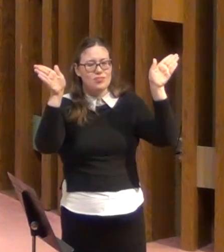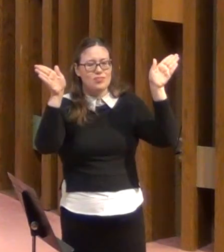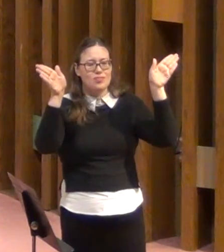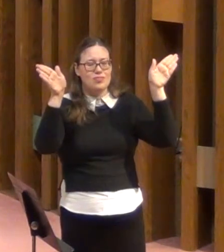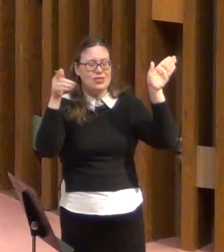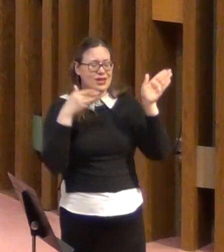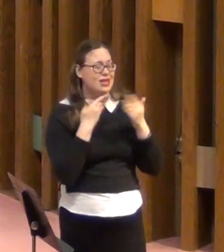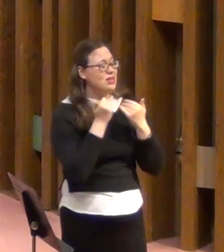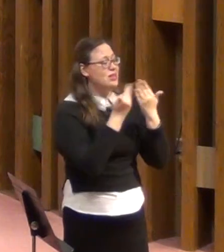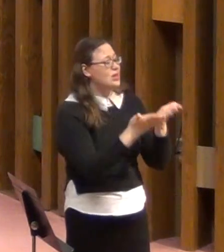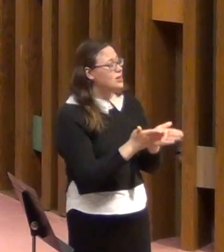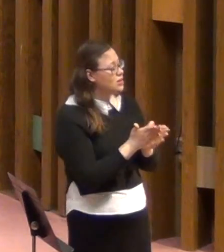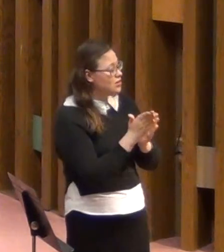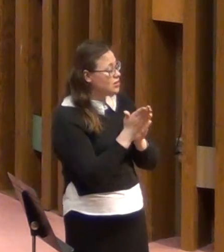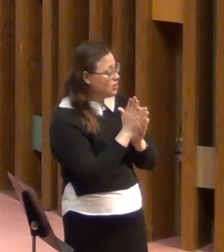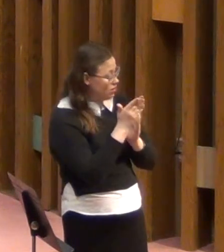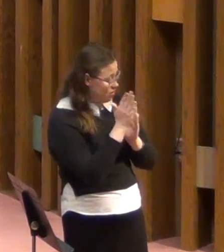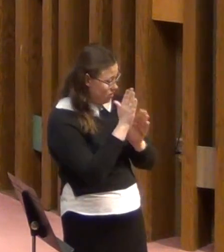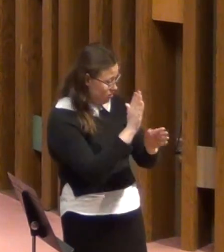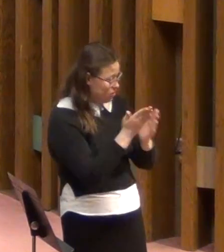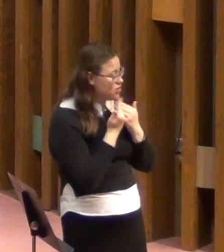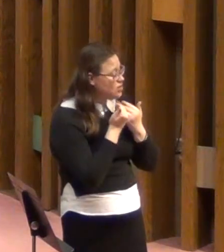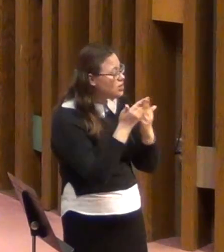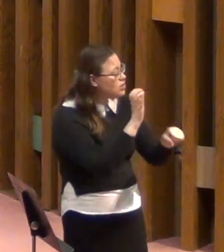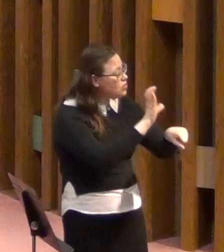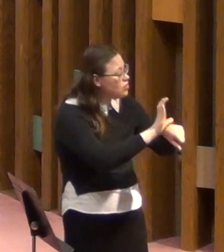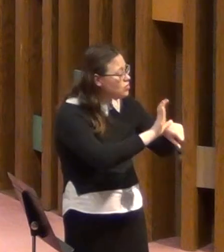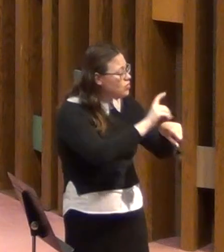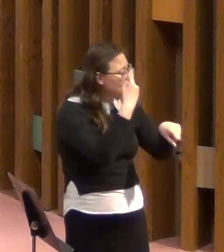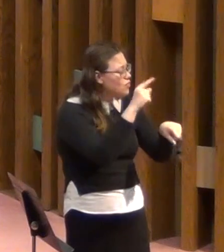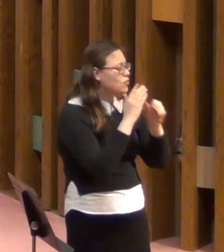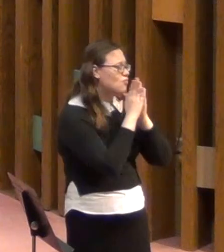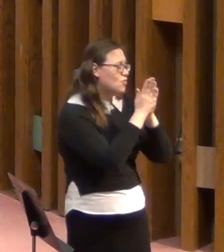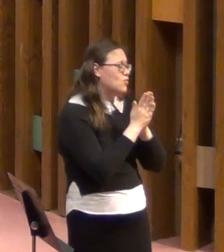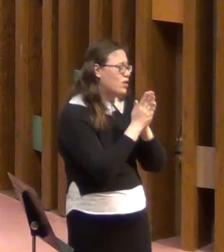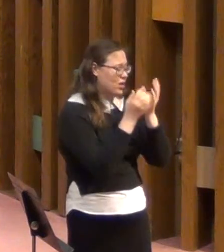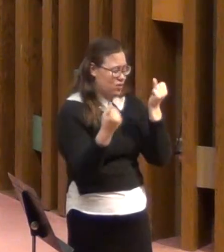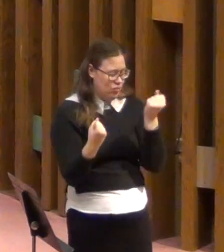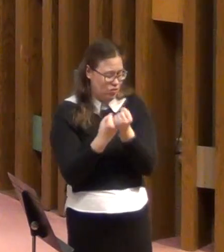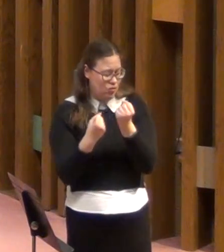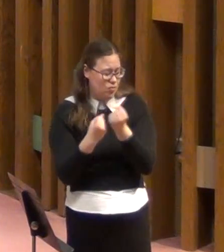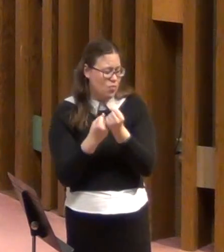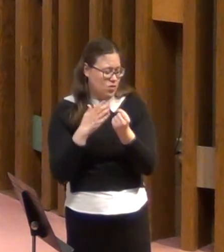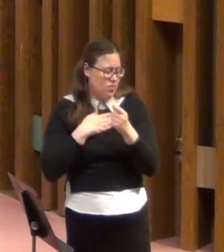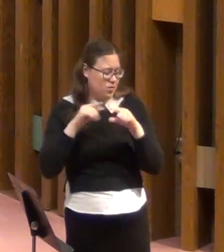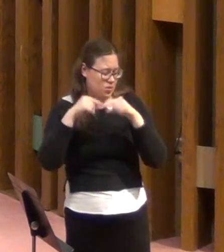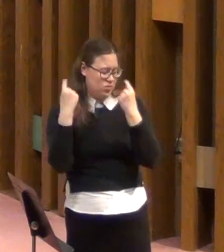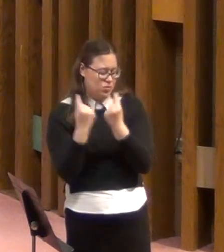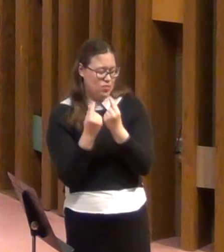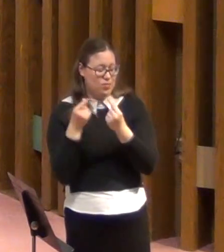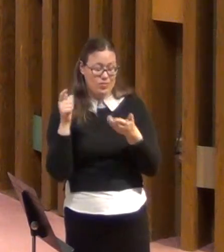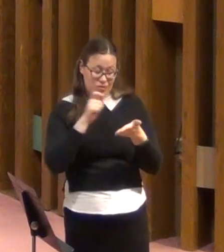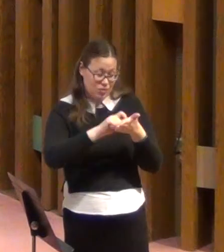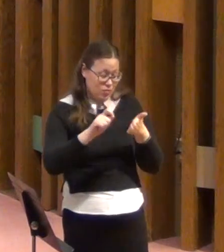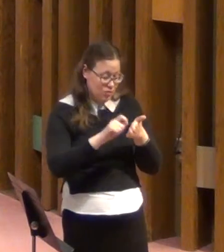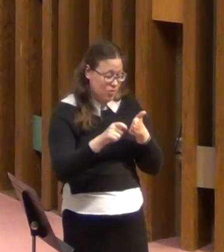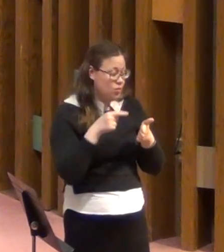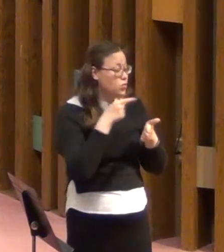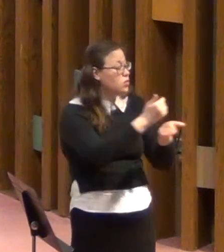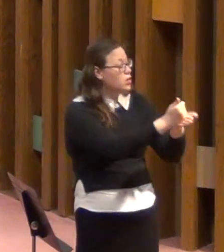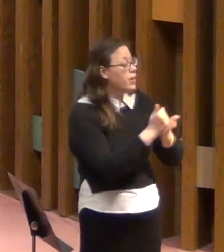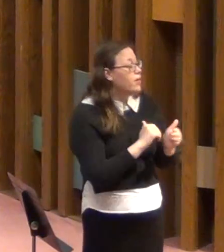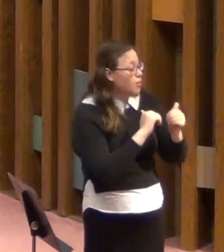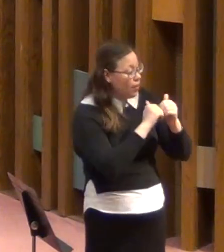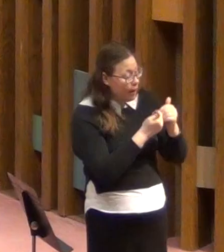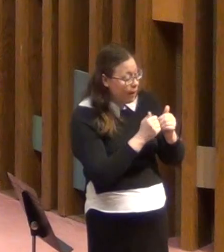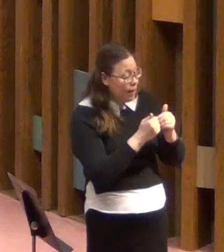the church for their prayers during that time. He wrote, As you help us